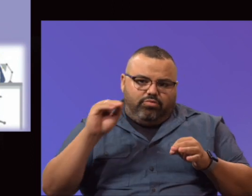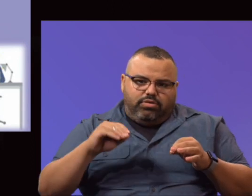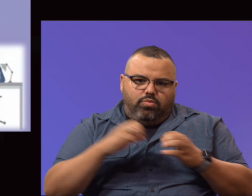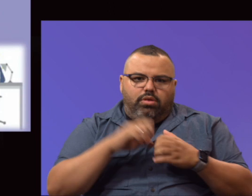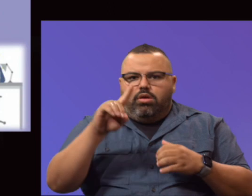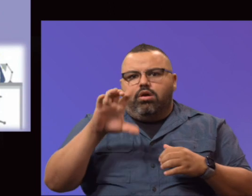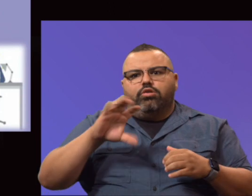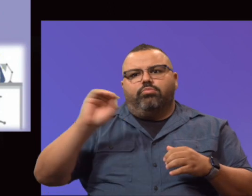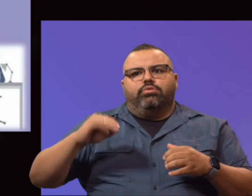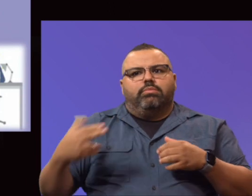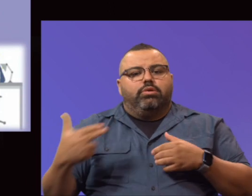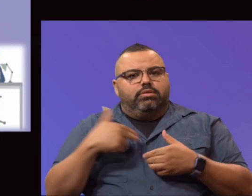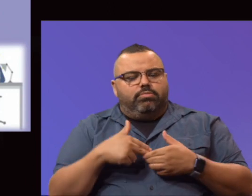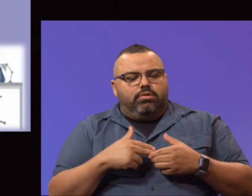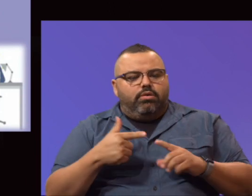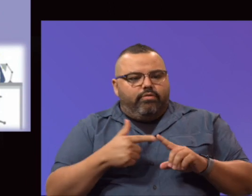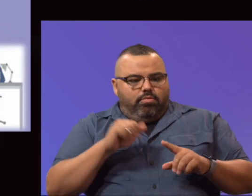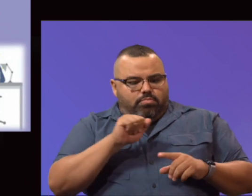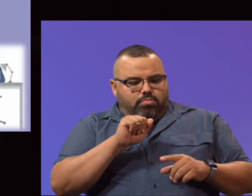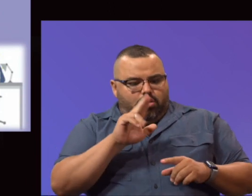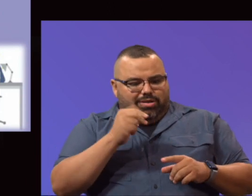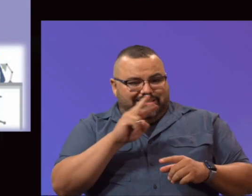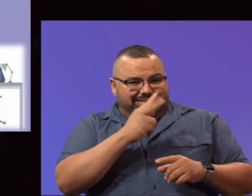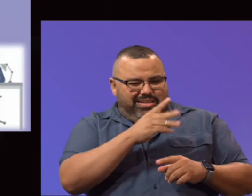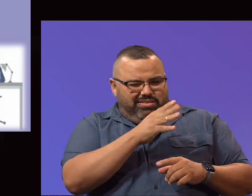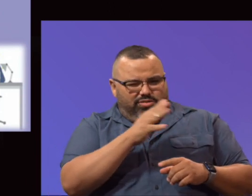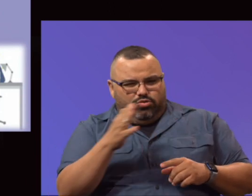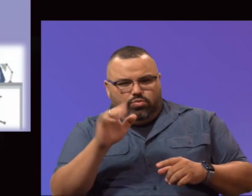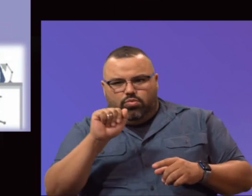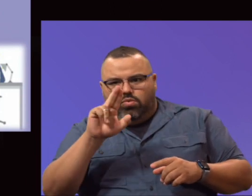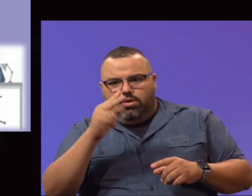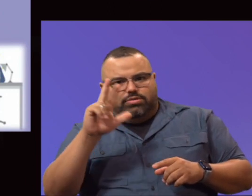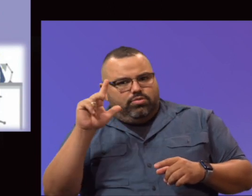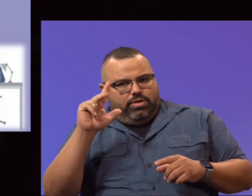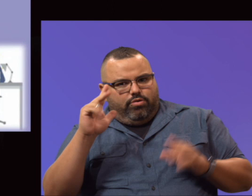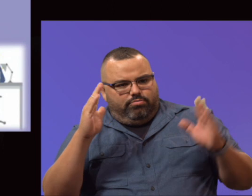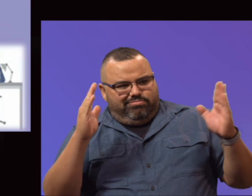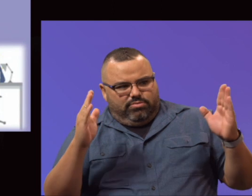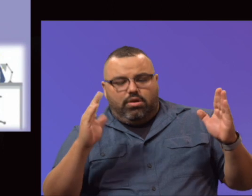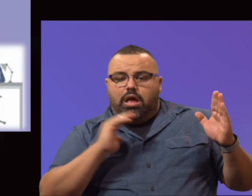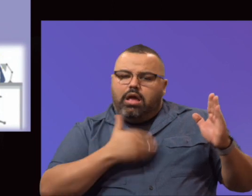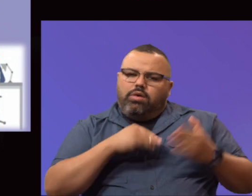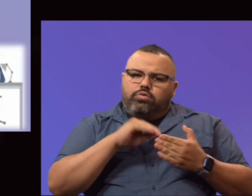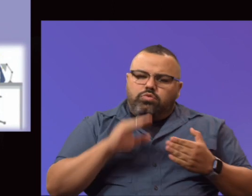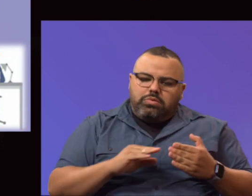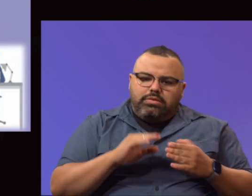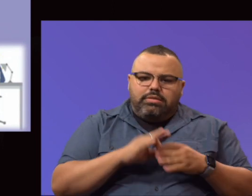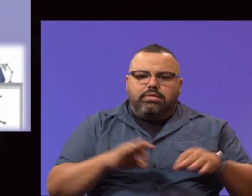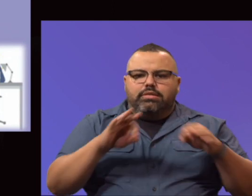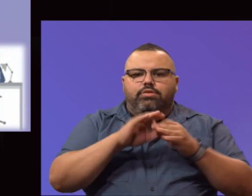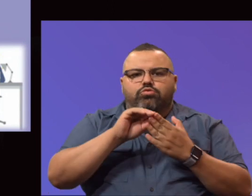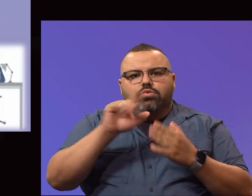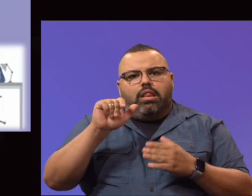with 100 percent participation from August 2nd to August 23rd. Our students, essential student